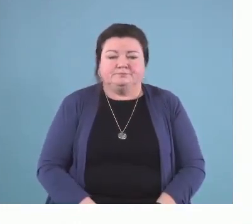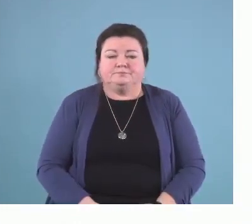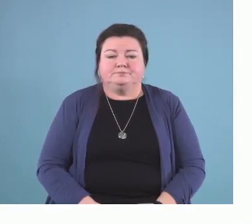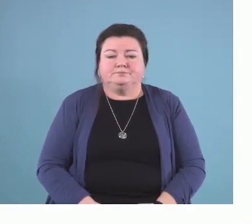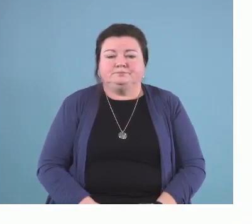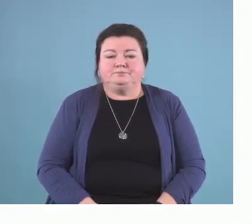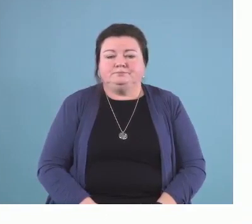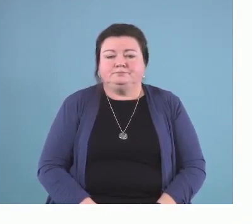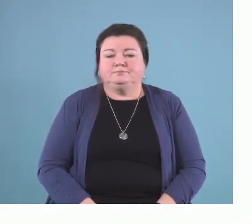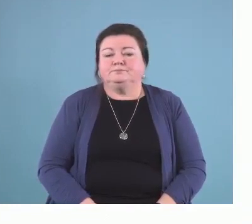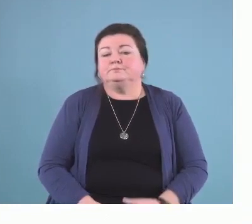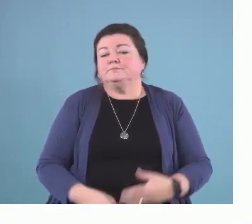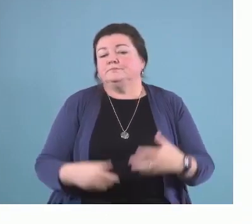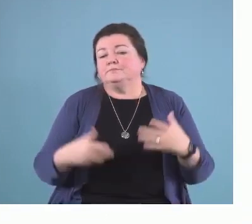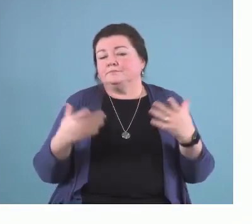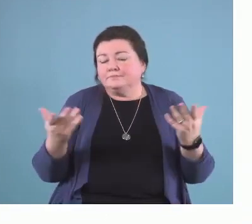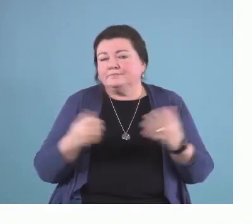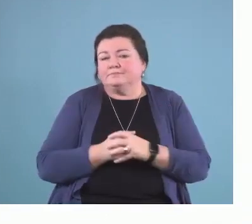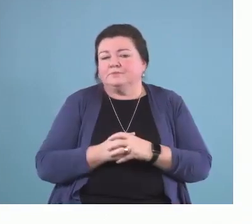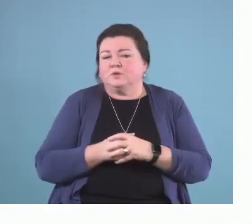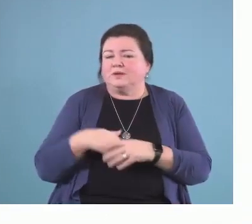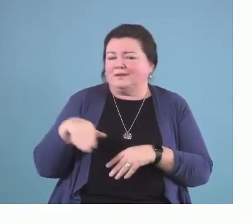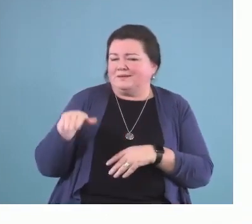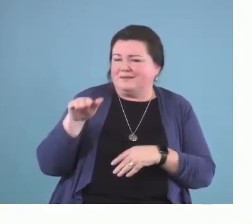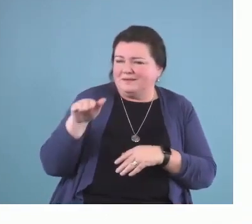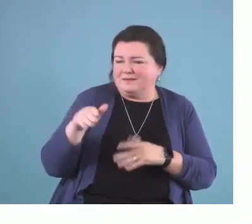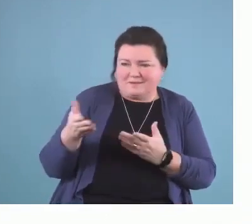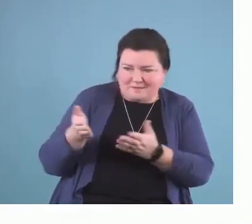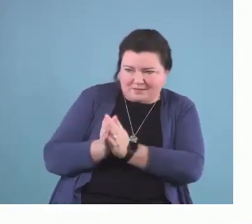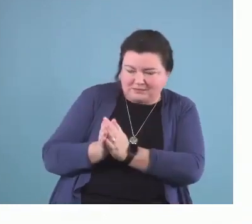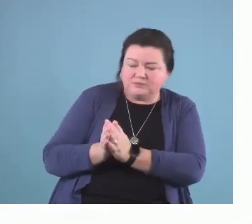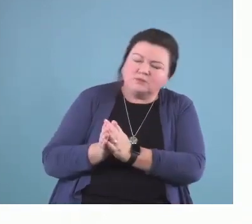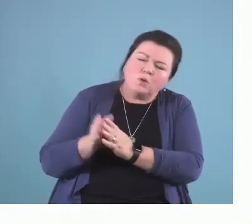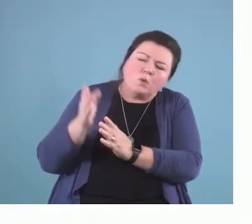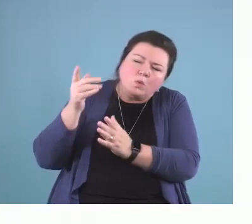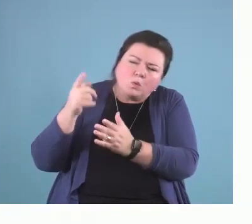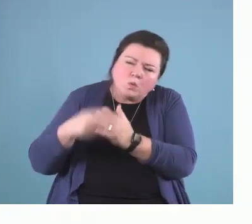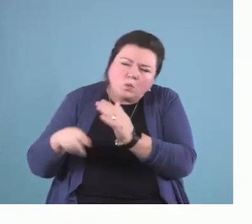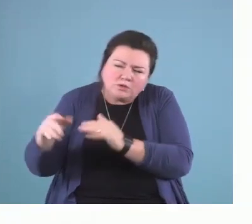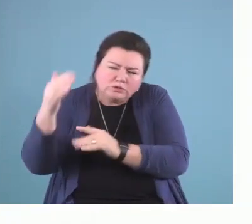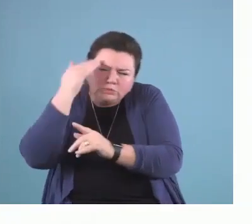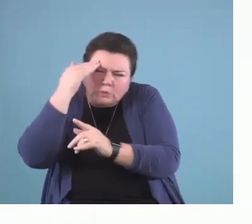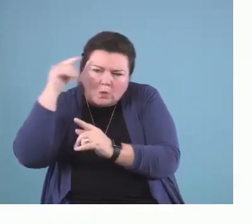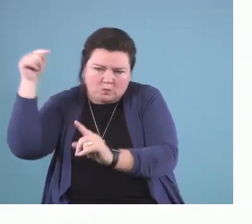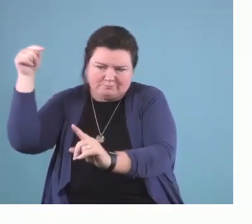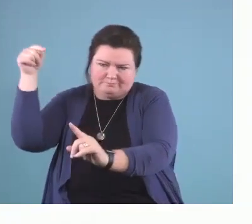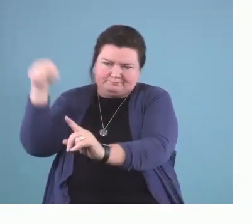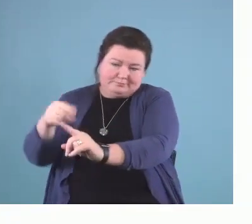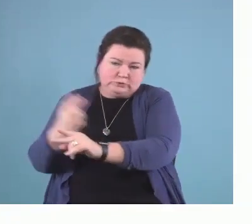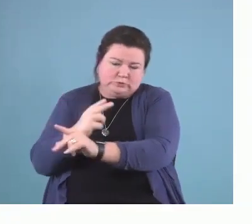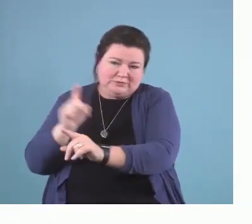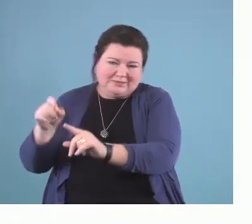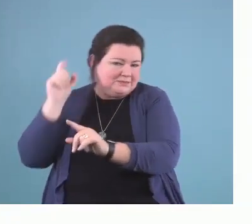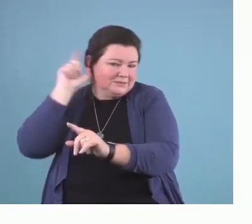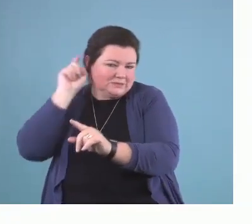And sometimes I just ask them, what do you already know about having the opportunity to wear this hearing assistive